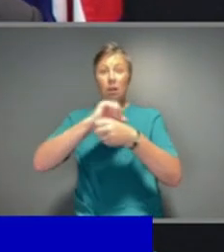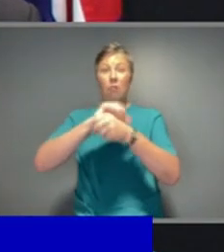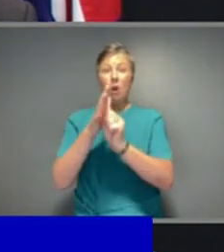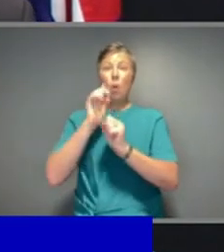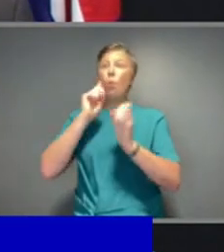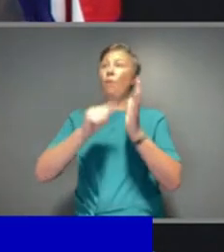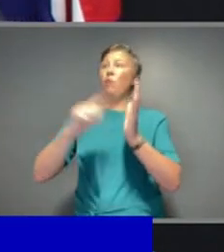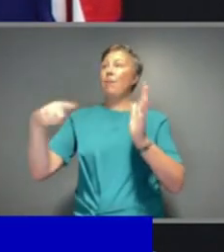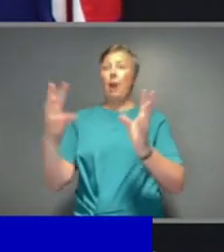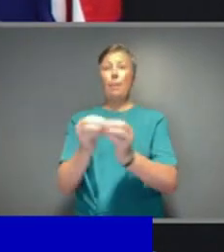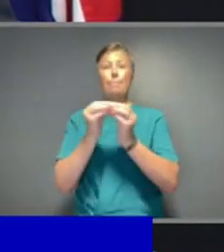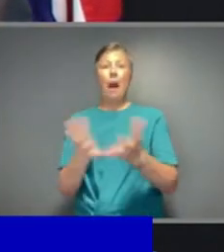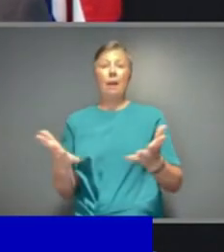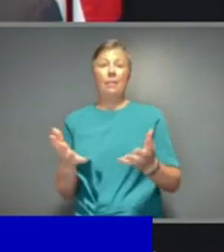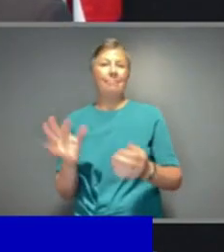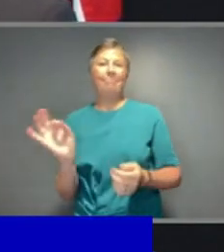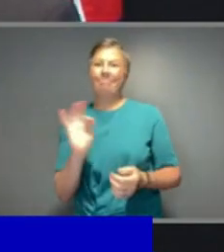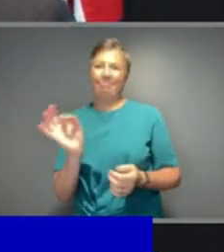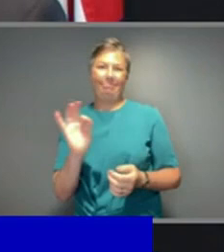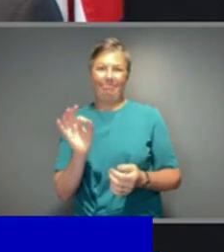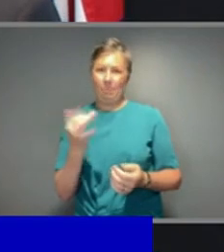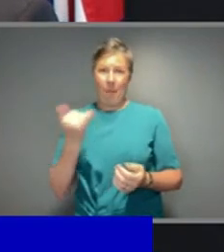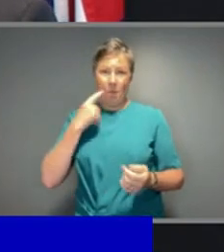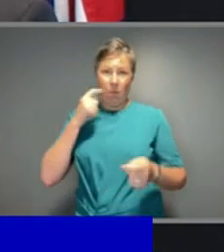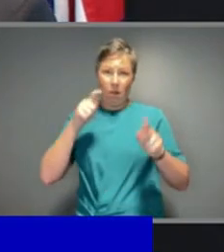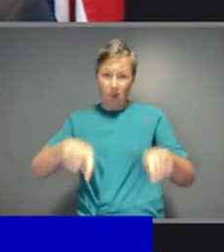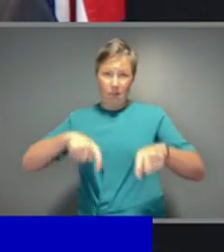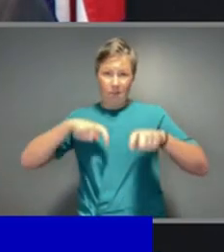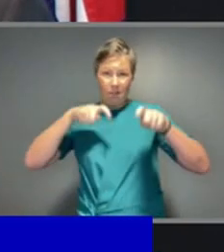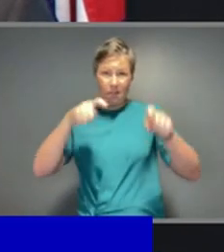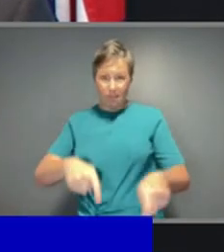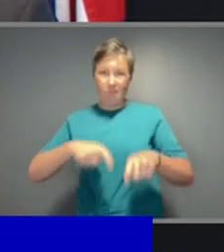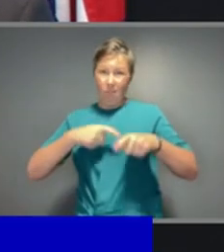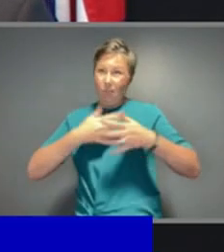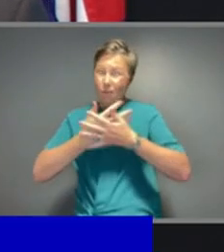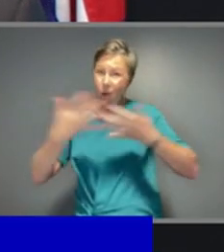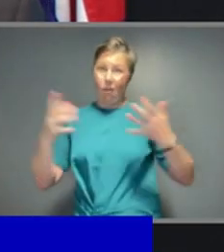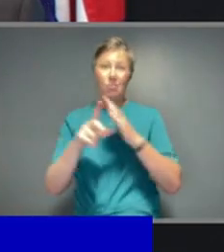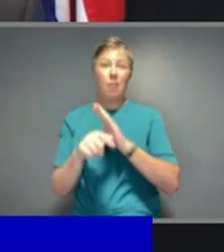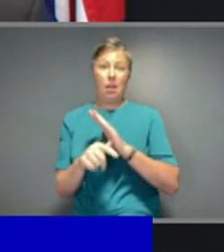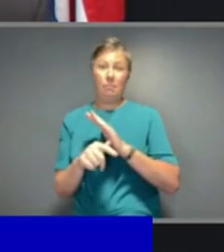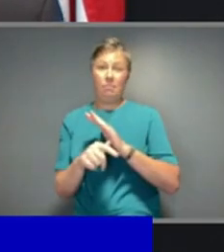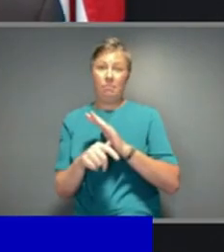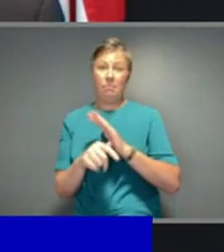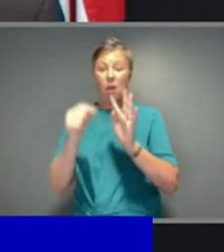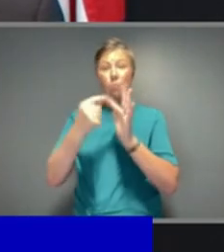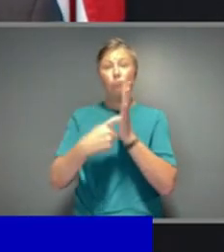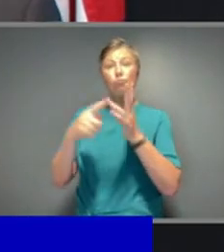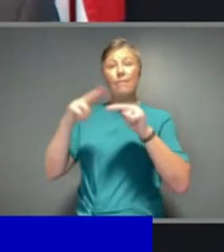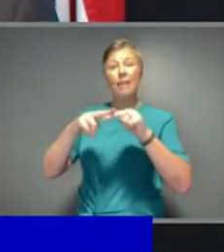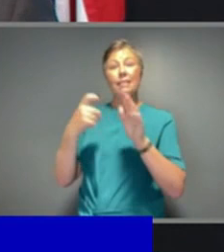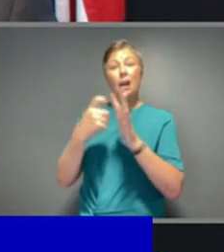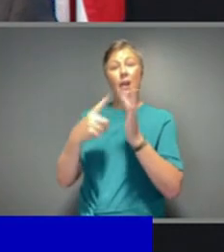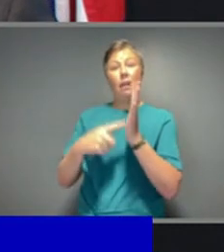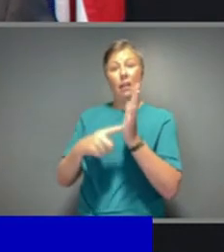for any infectious disease that is resident in any population around the world, as I'm sure Professor Kelly will tell you, and indeed Professor